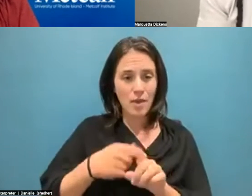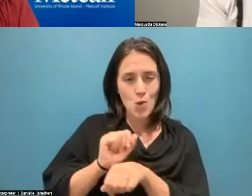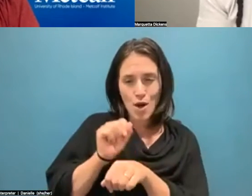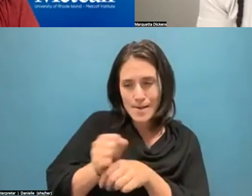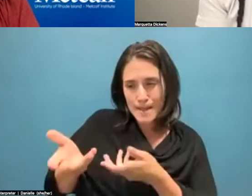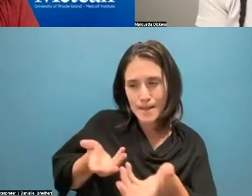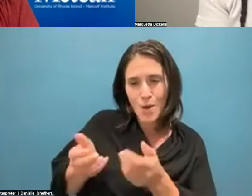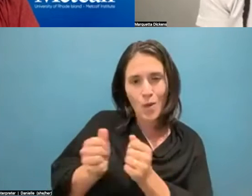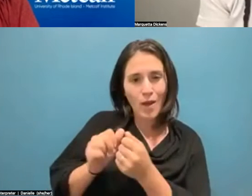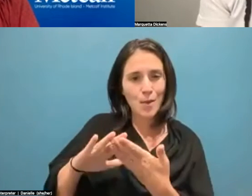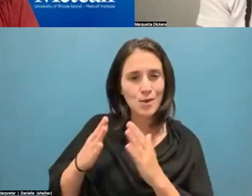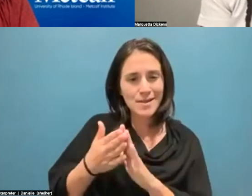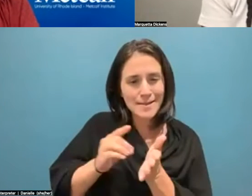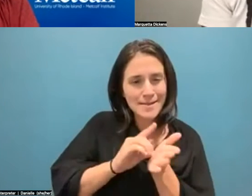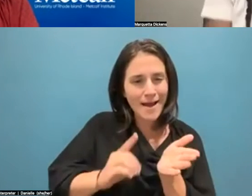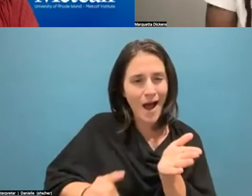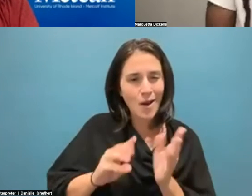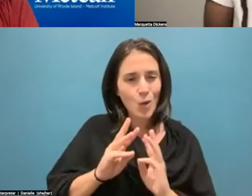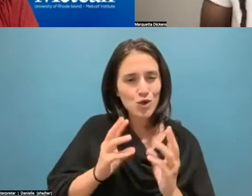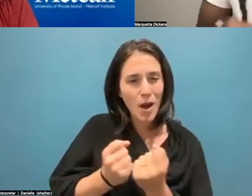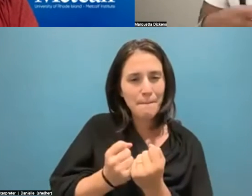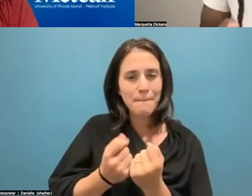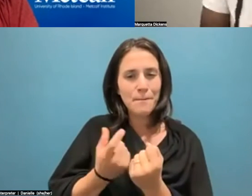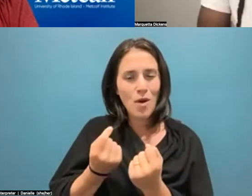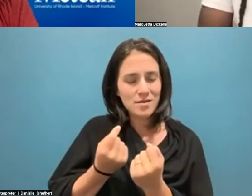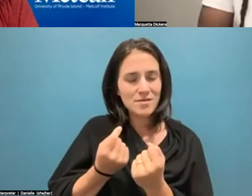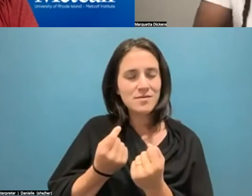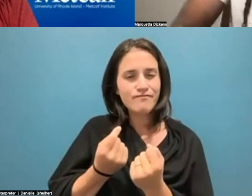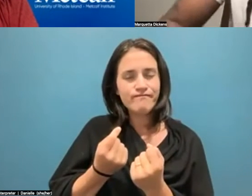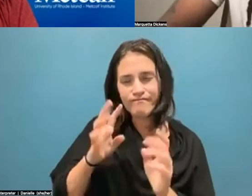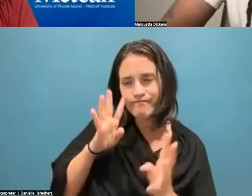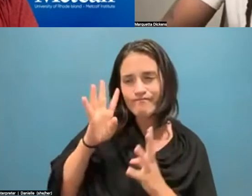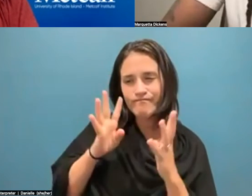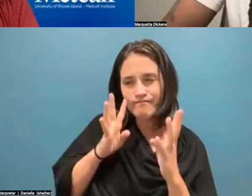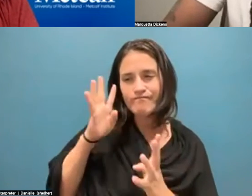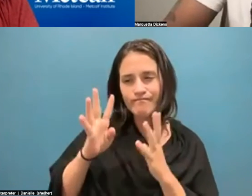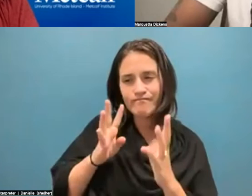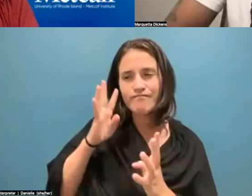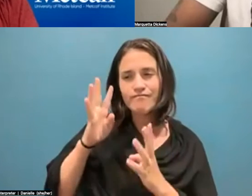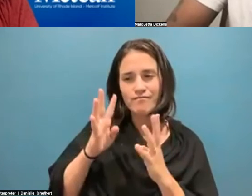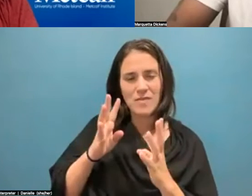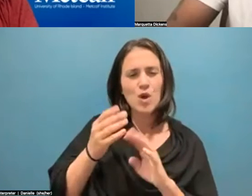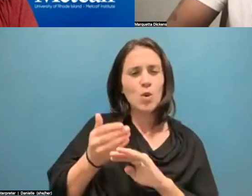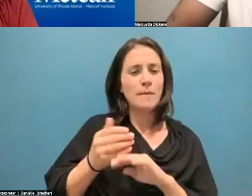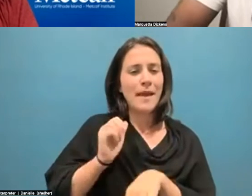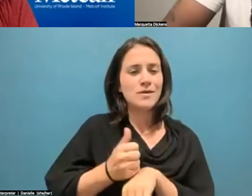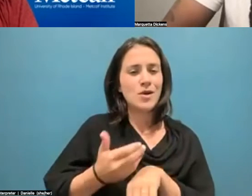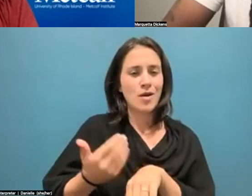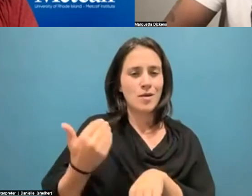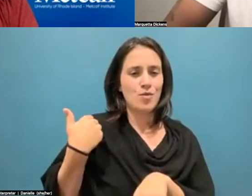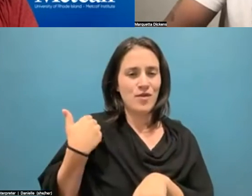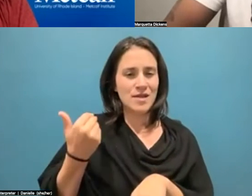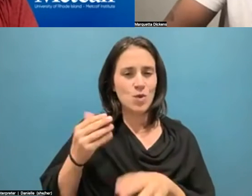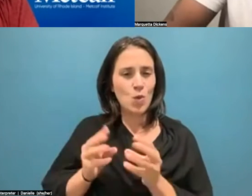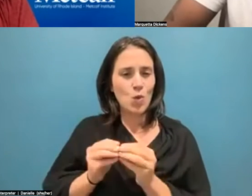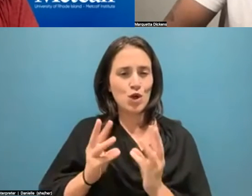design workshop, you know, based on the previous design workshop that was created by the North Carolina Coastal Dynamic Lab, which